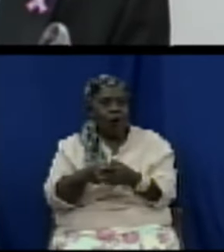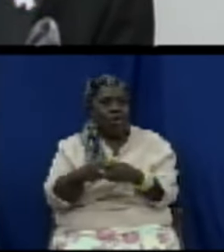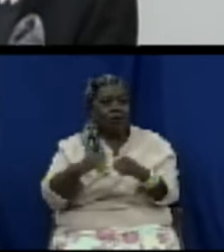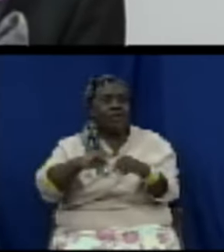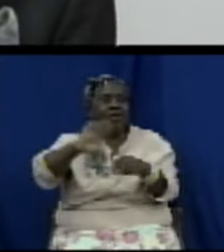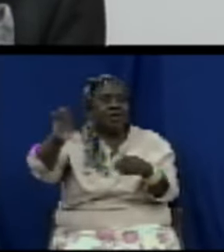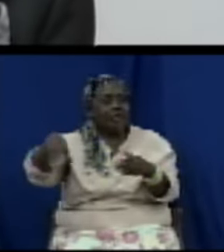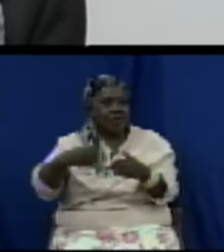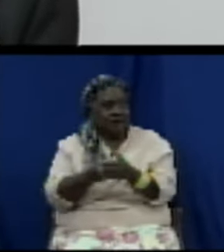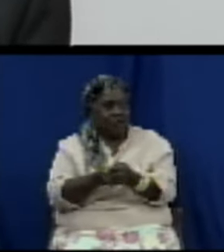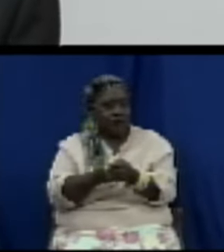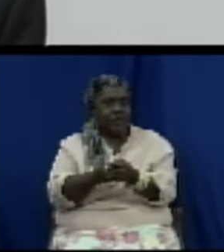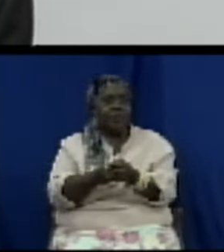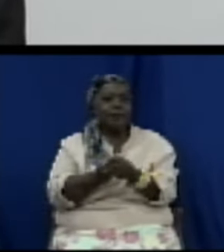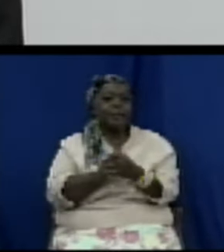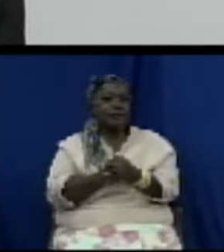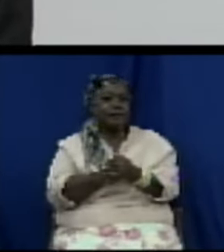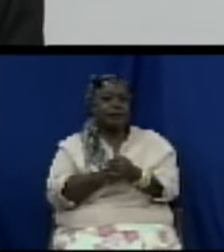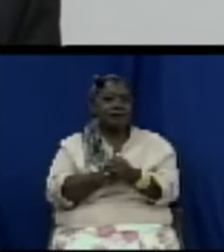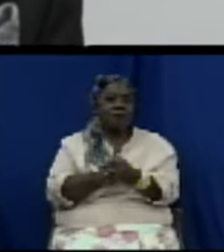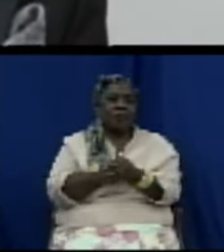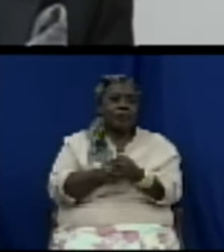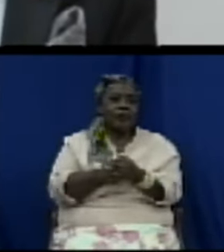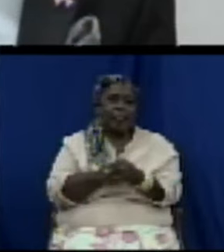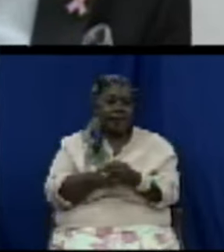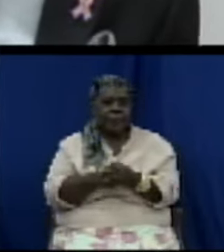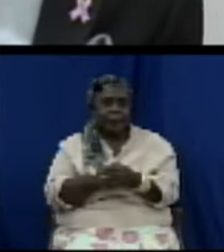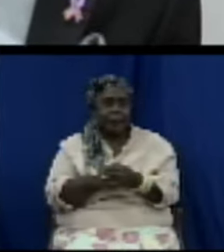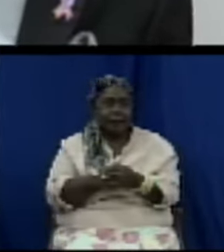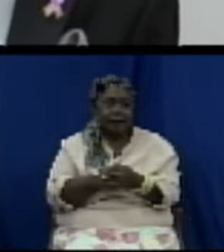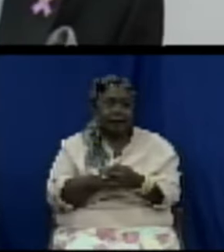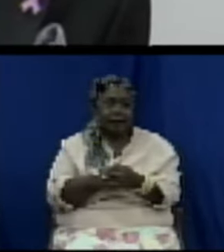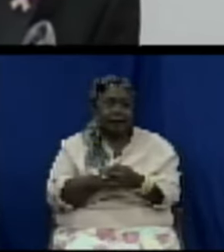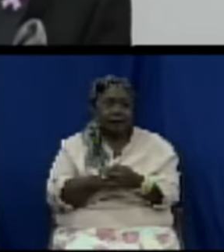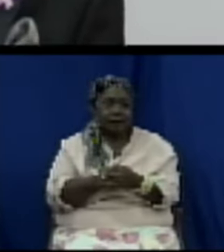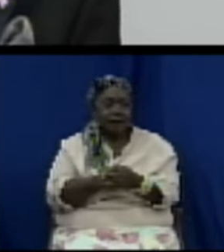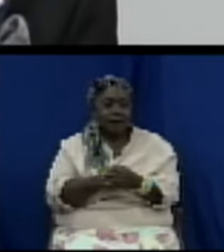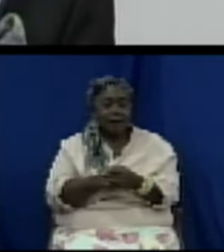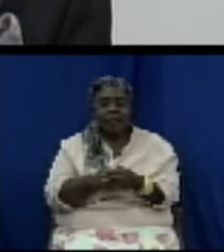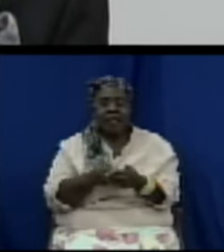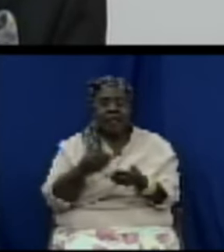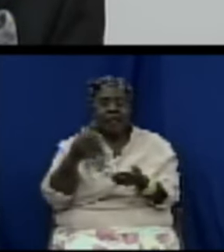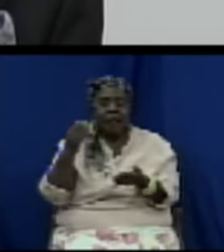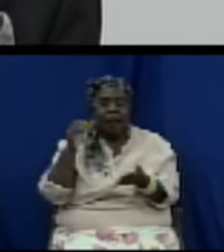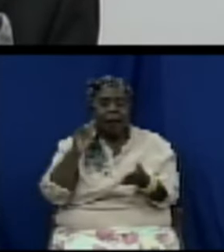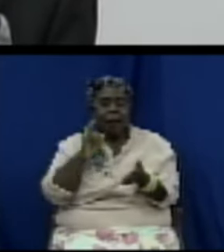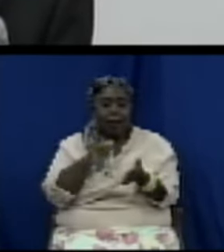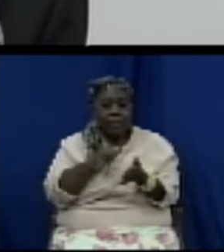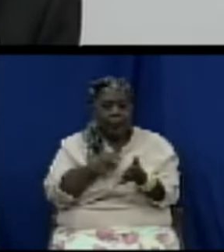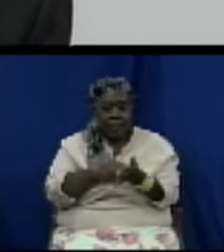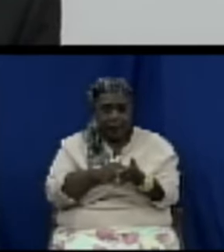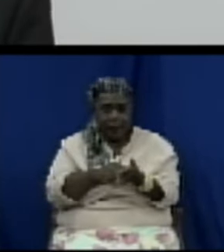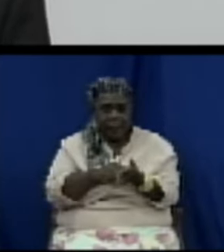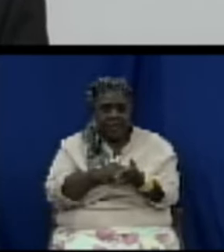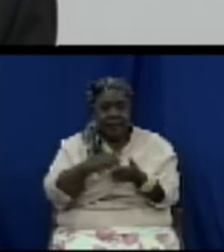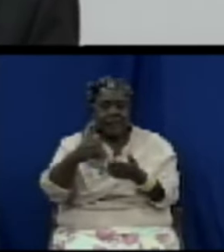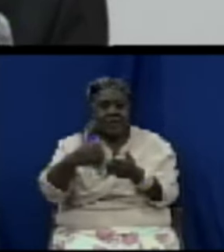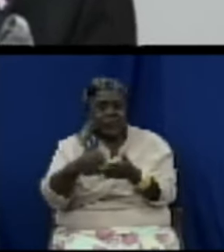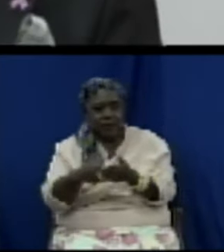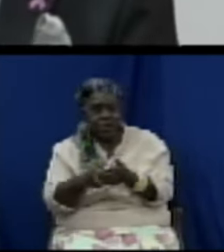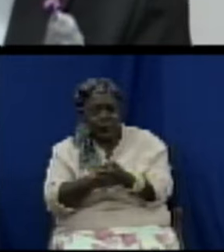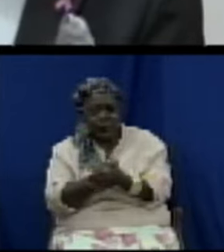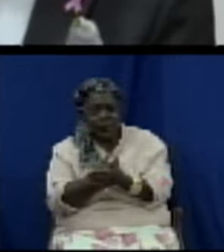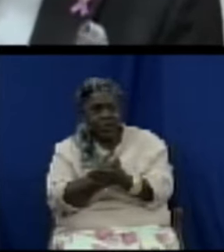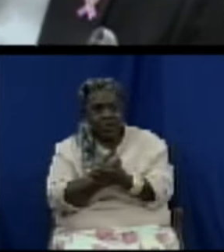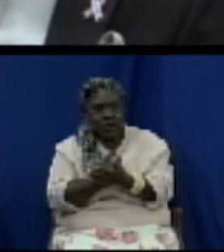protection board therefore will be established and its specific functions will